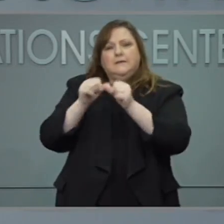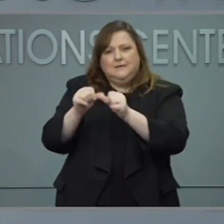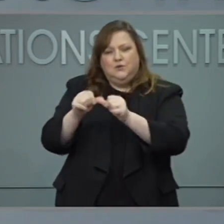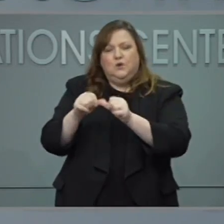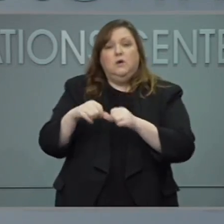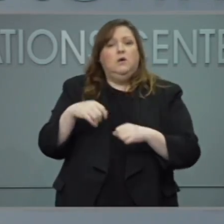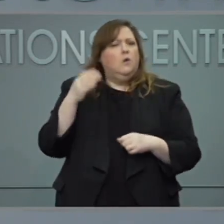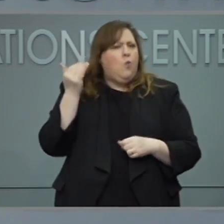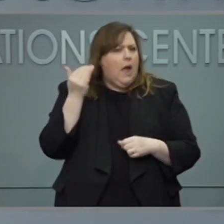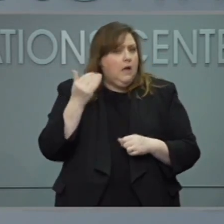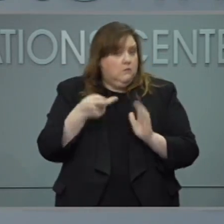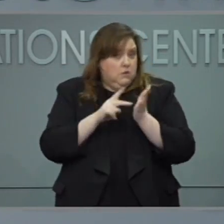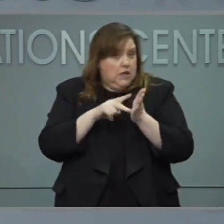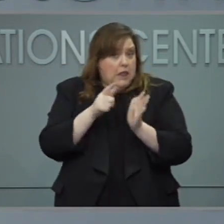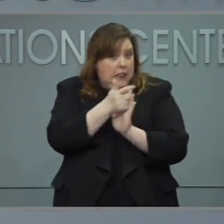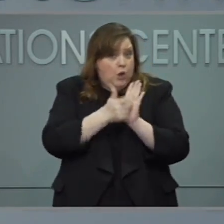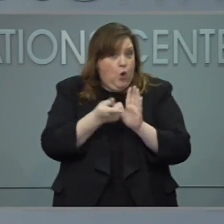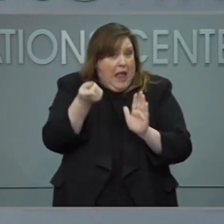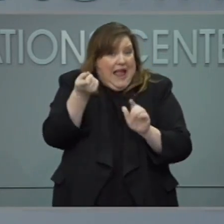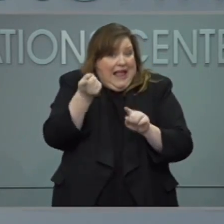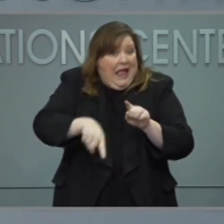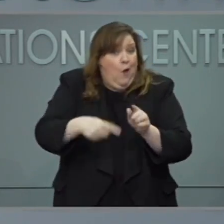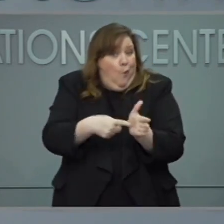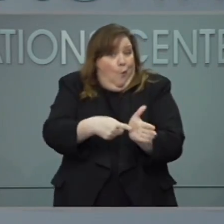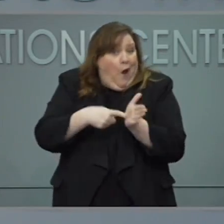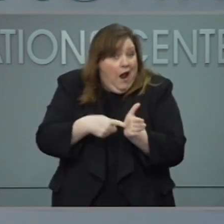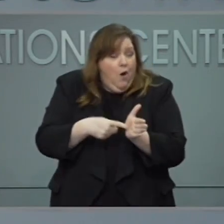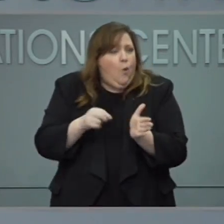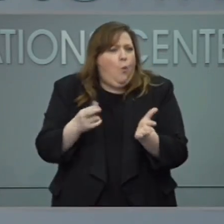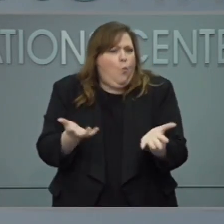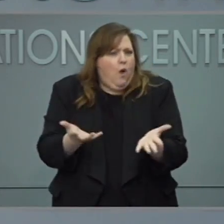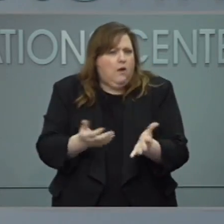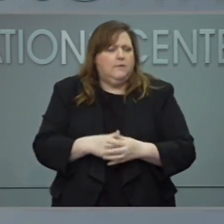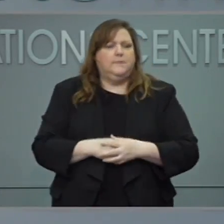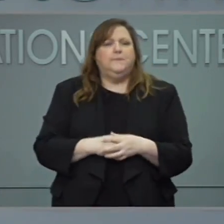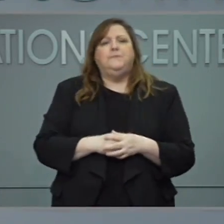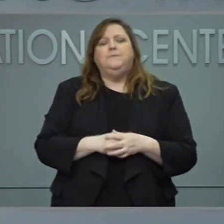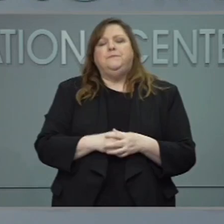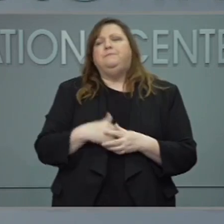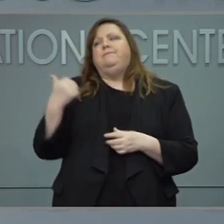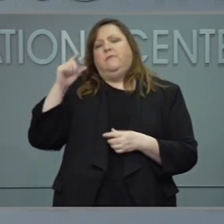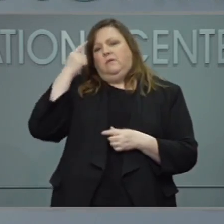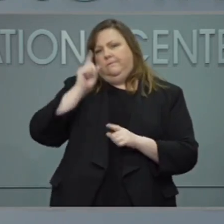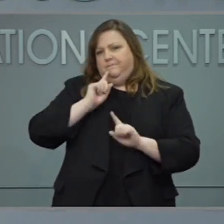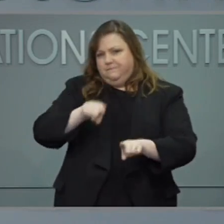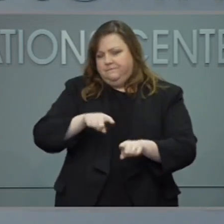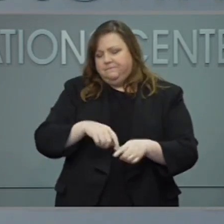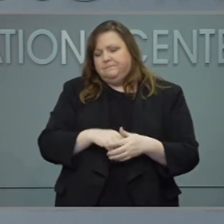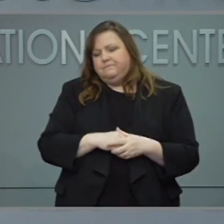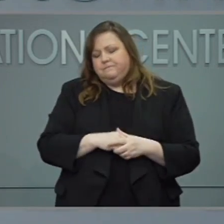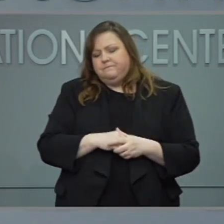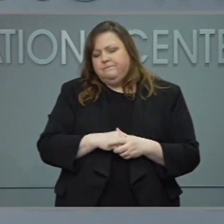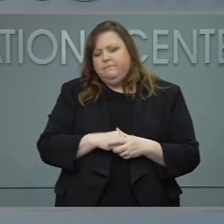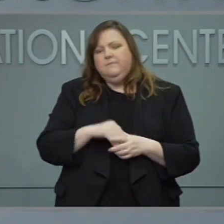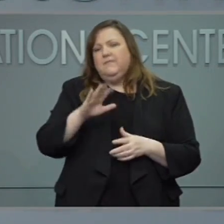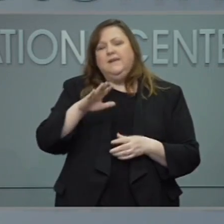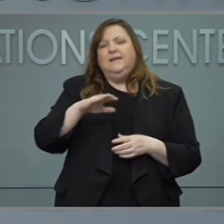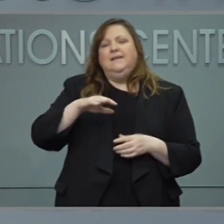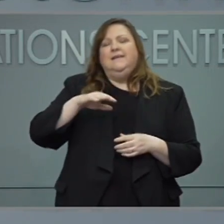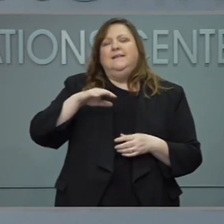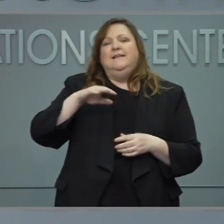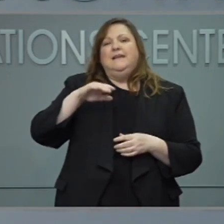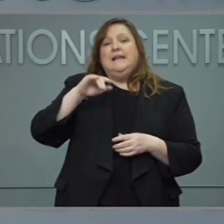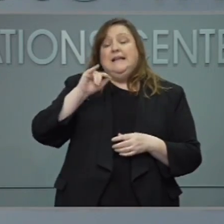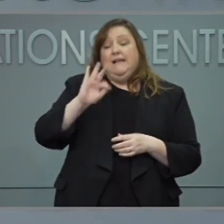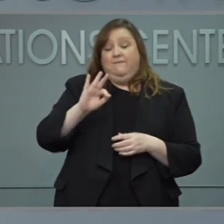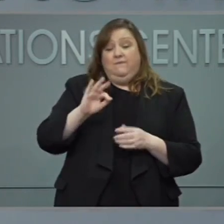Well, I think it's more of a practical situation than anything. If you had a requirement only for people who are